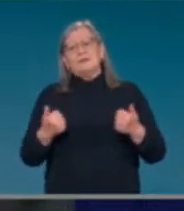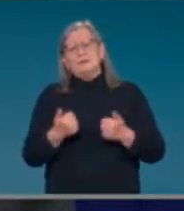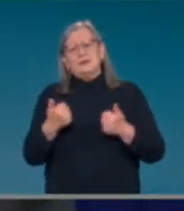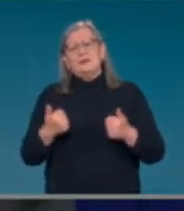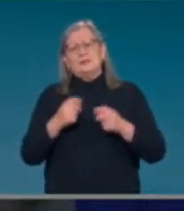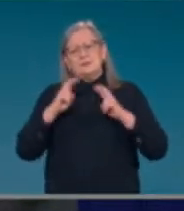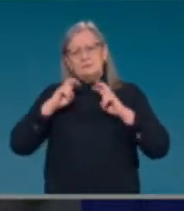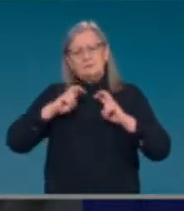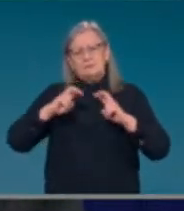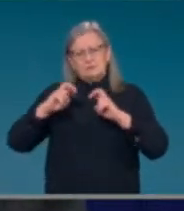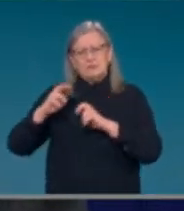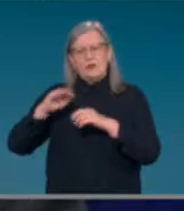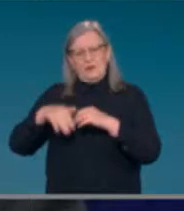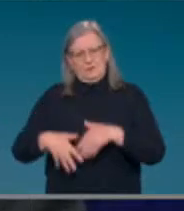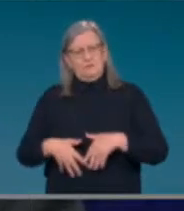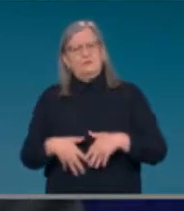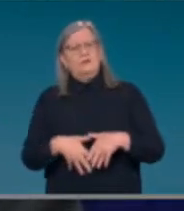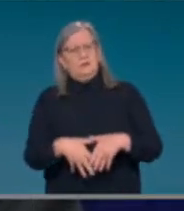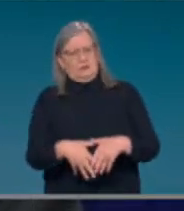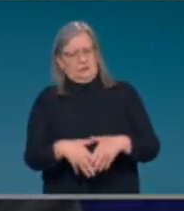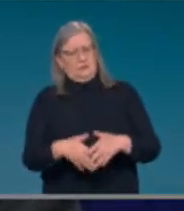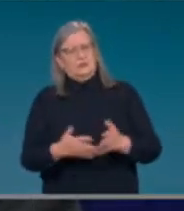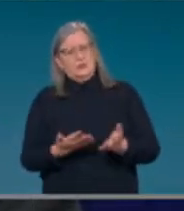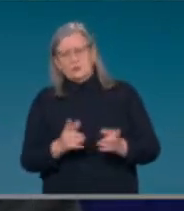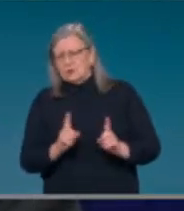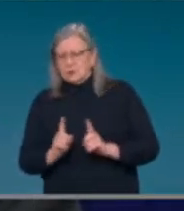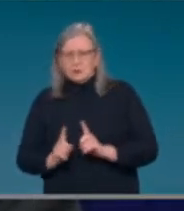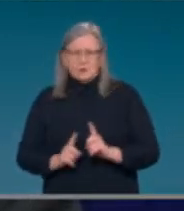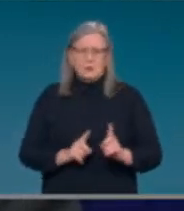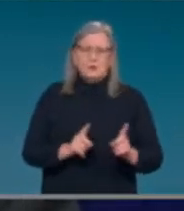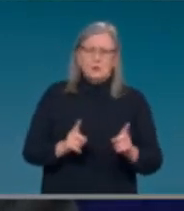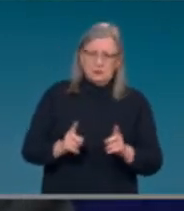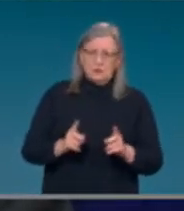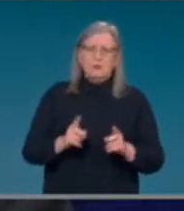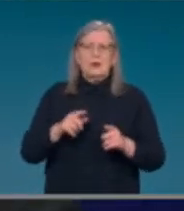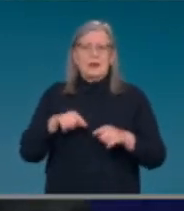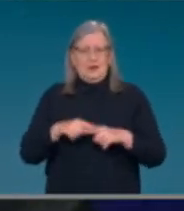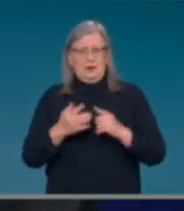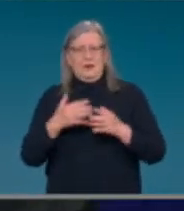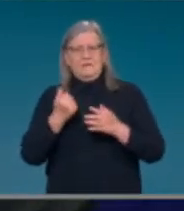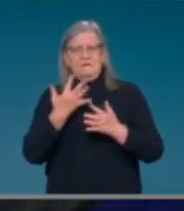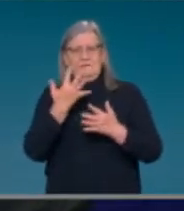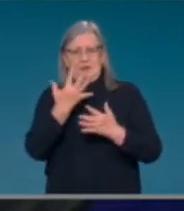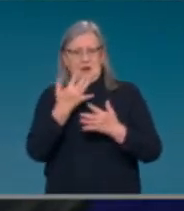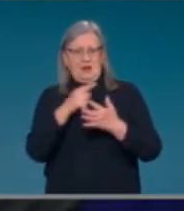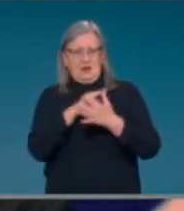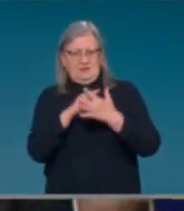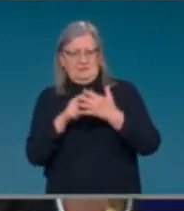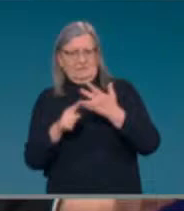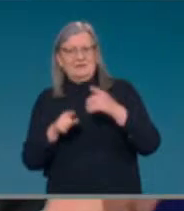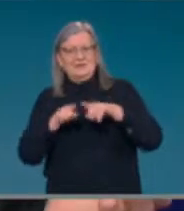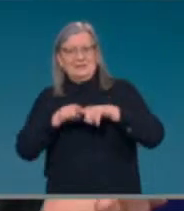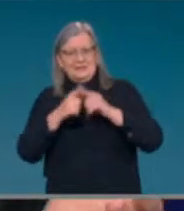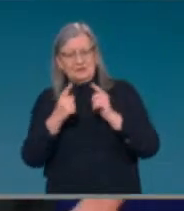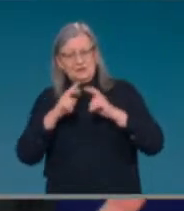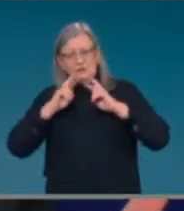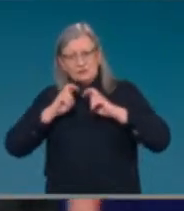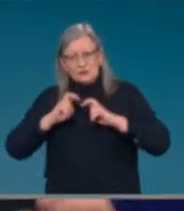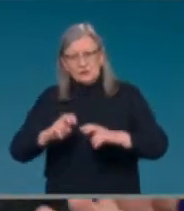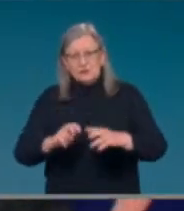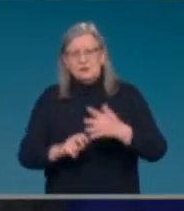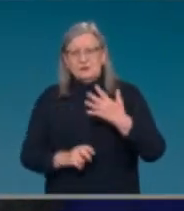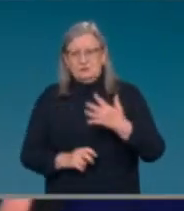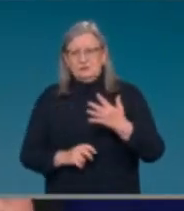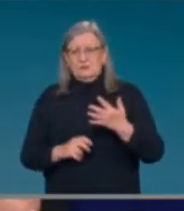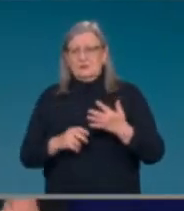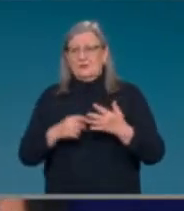outcomes. I think it's about five or so now. And it's usual, but as every week goes by, there's